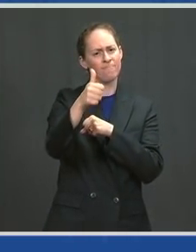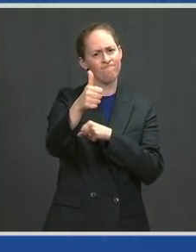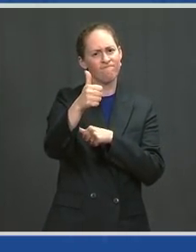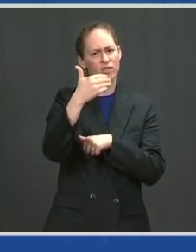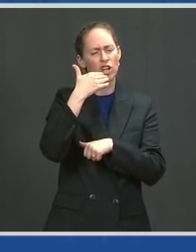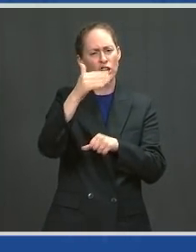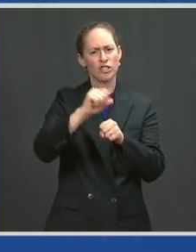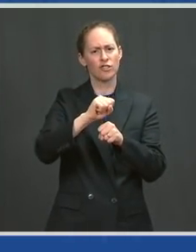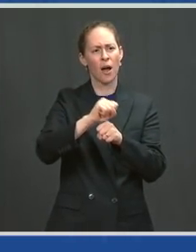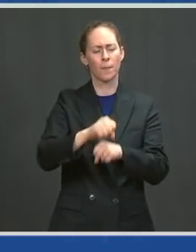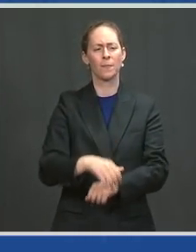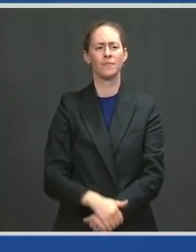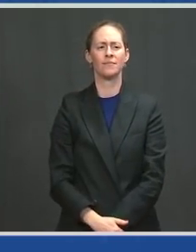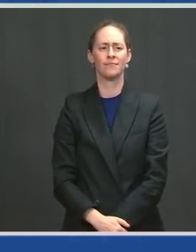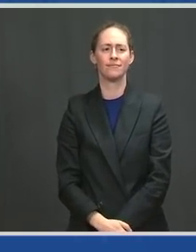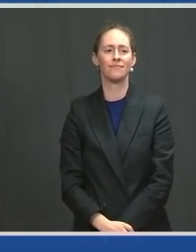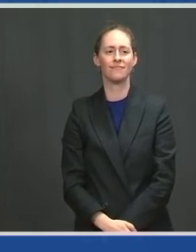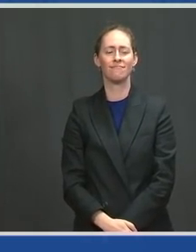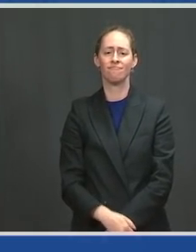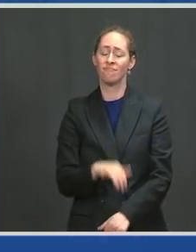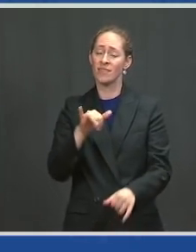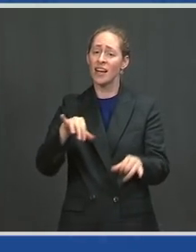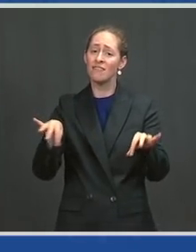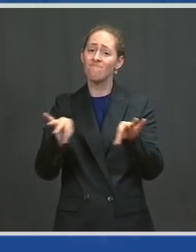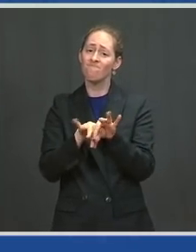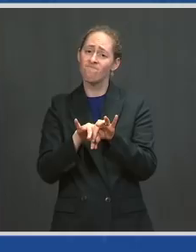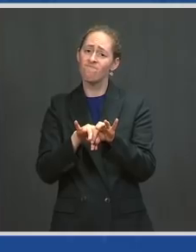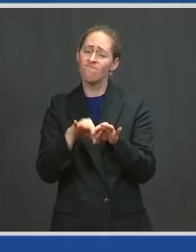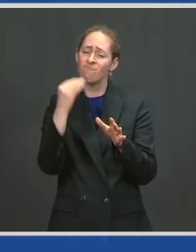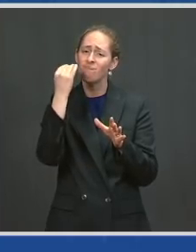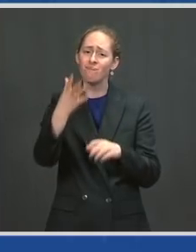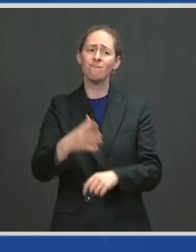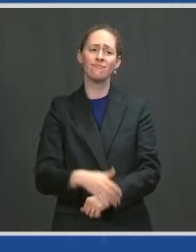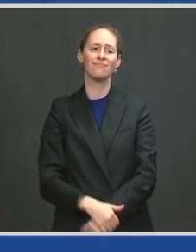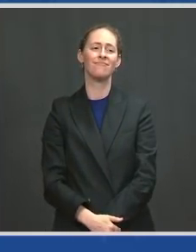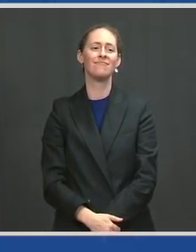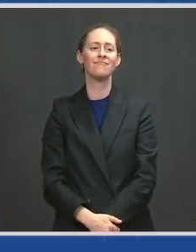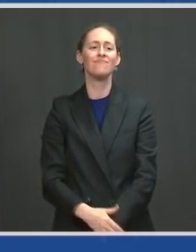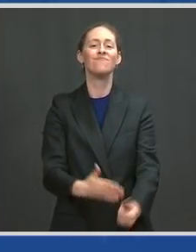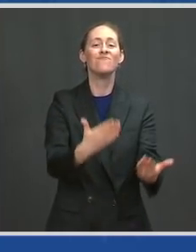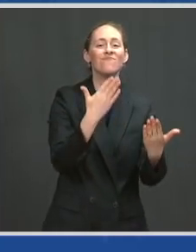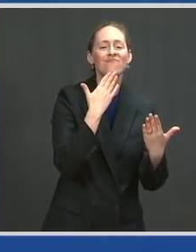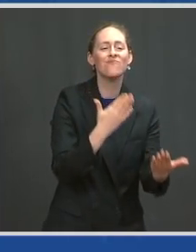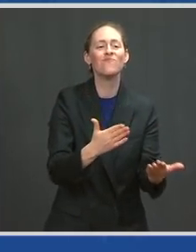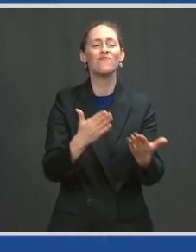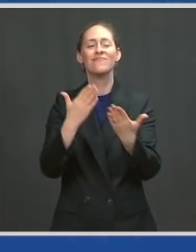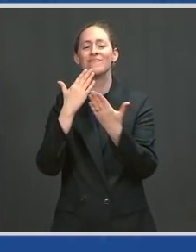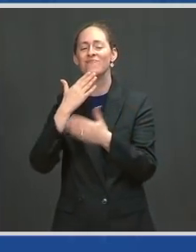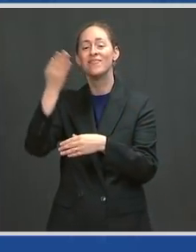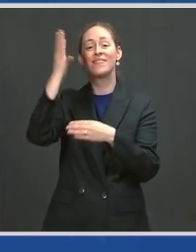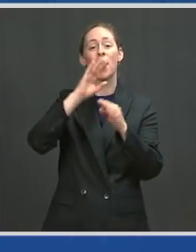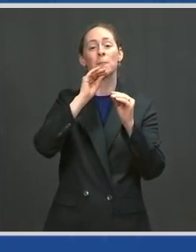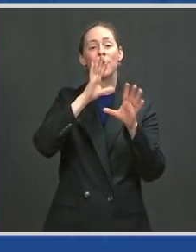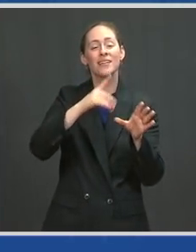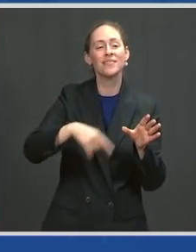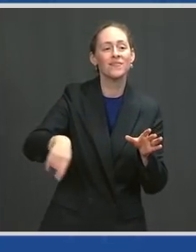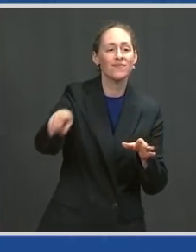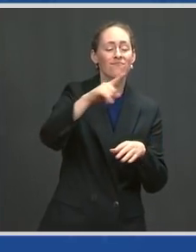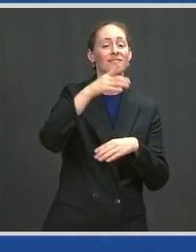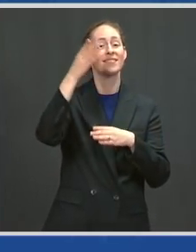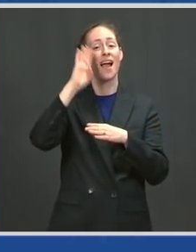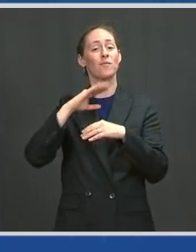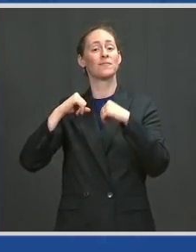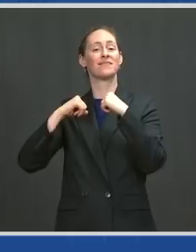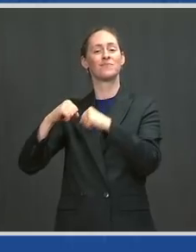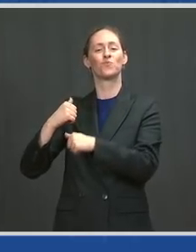a job, and it matters. It matters. So, I thank you all. God bless you. God protect our troops.